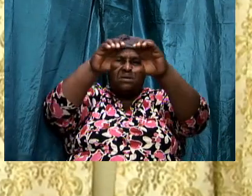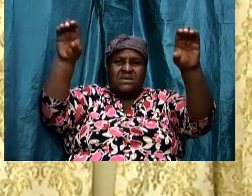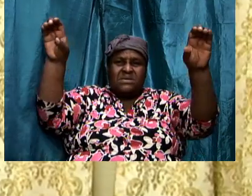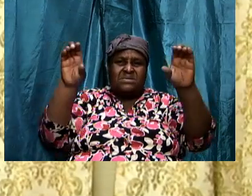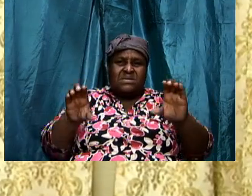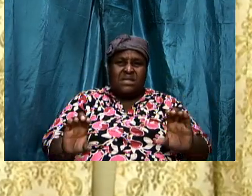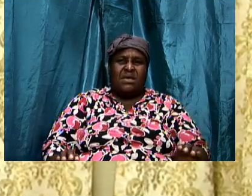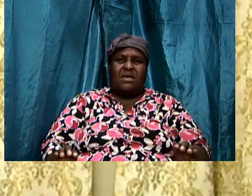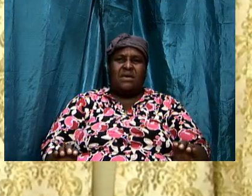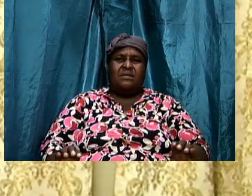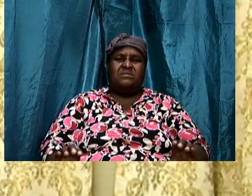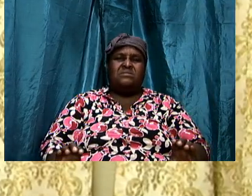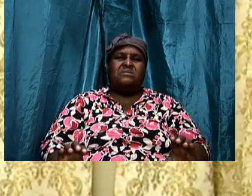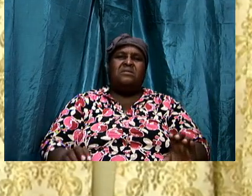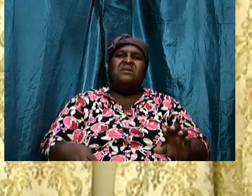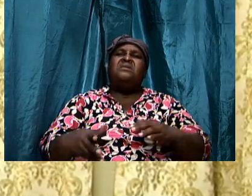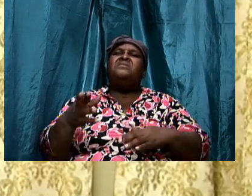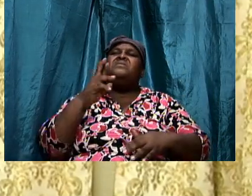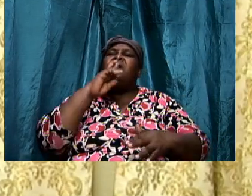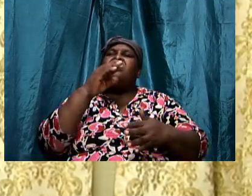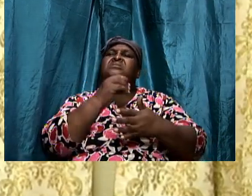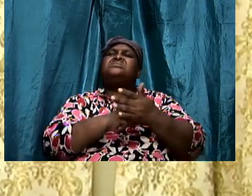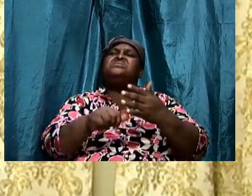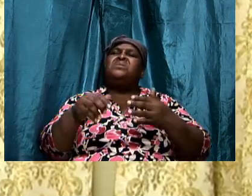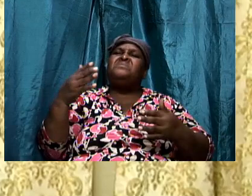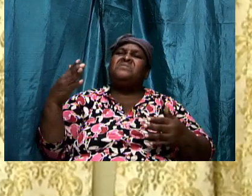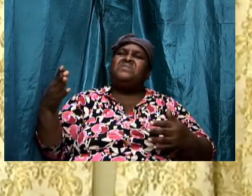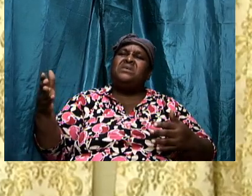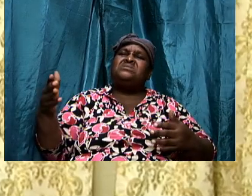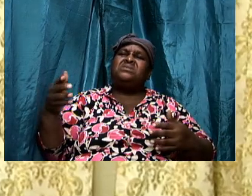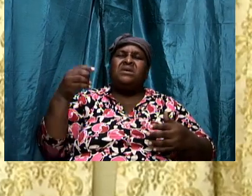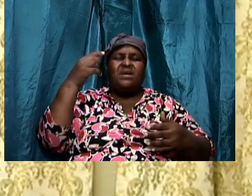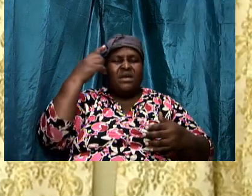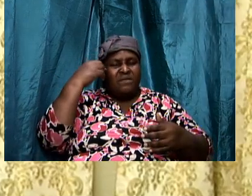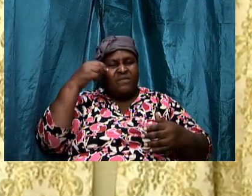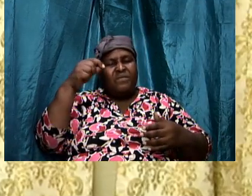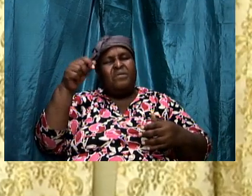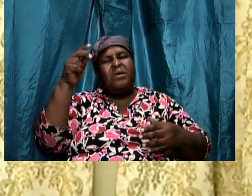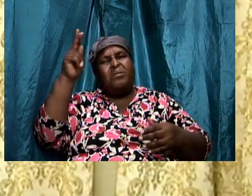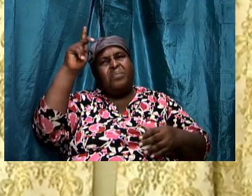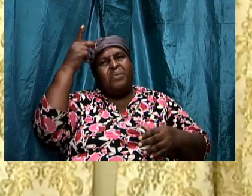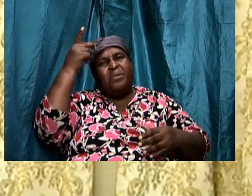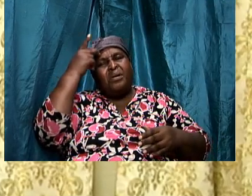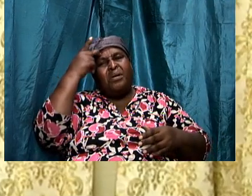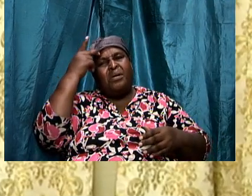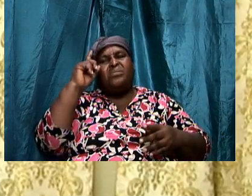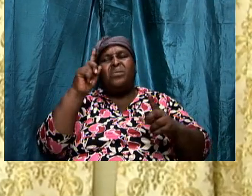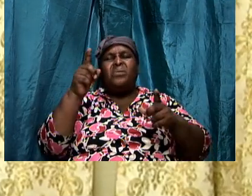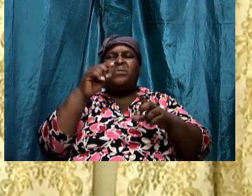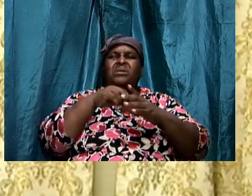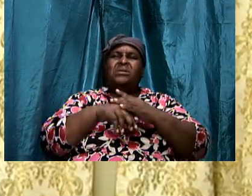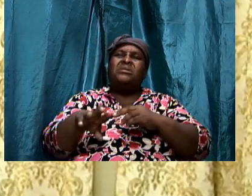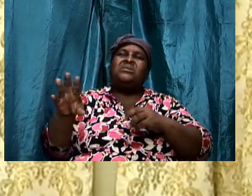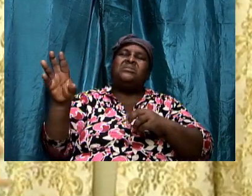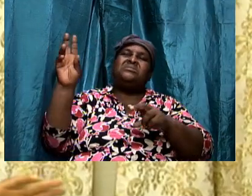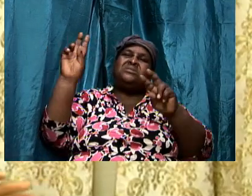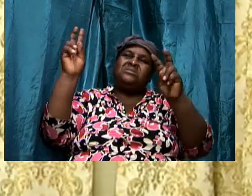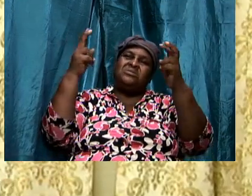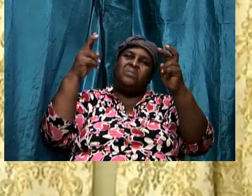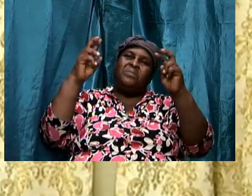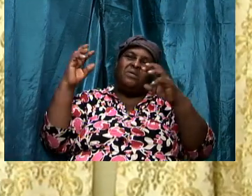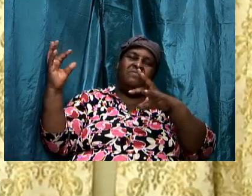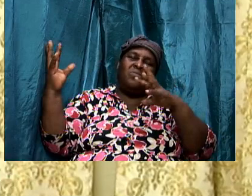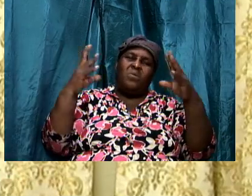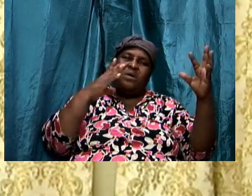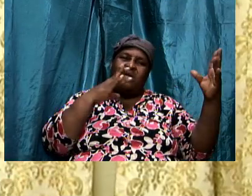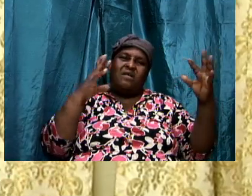are some things things that paul before he went into this subject of warfare and to show us